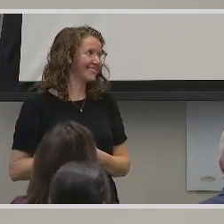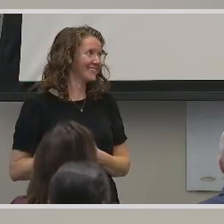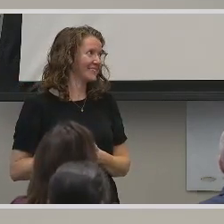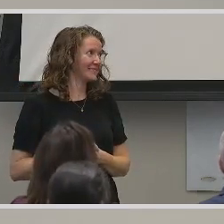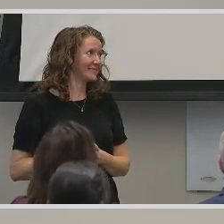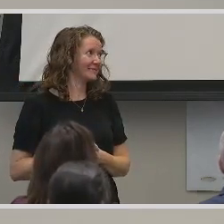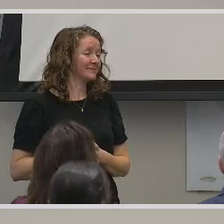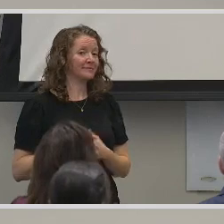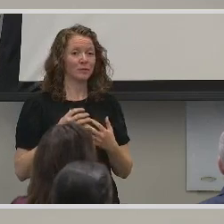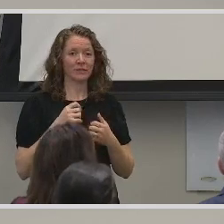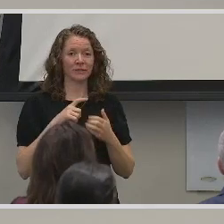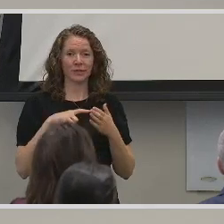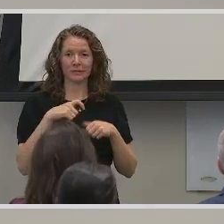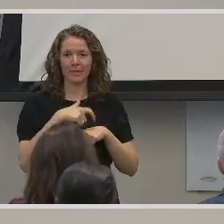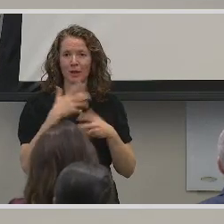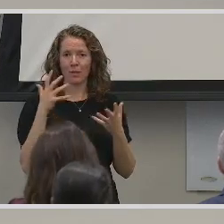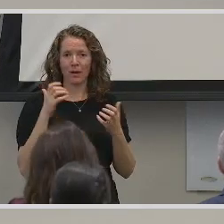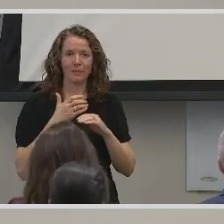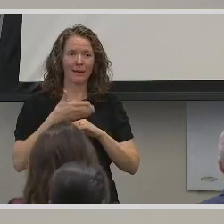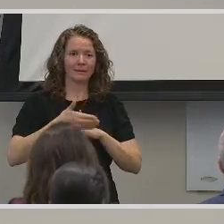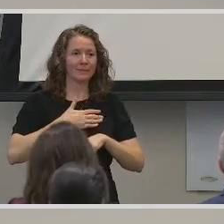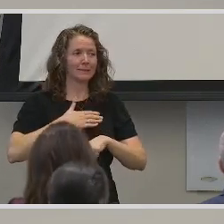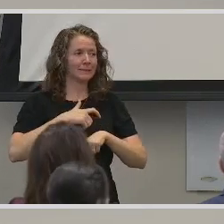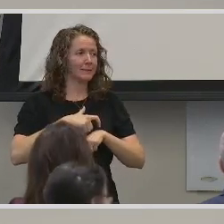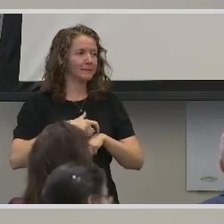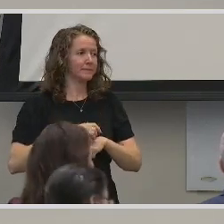I'm just making sure that I didn't go over time. Okay.